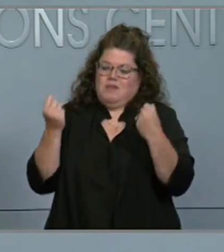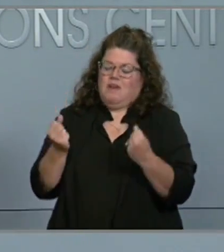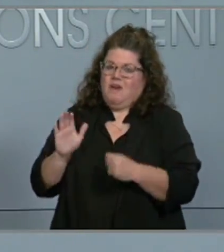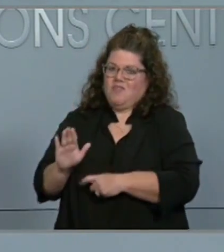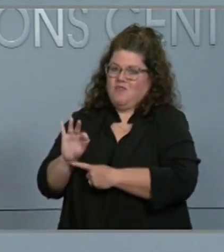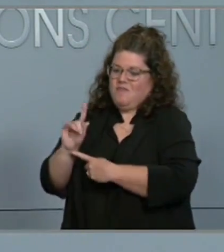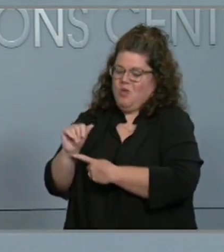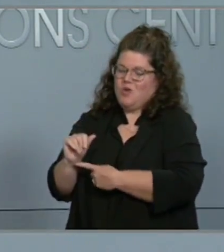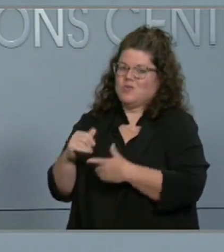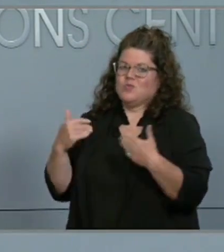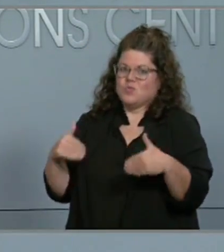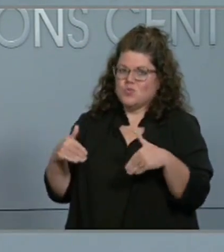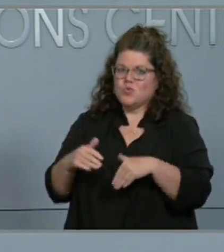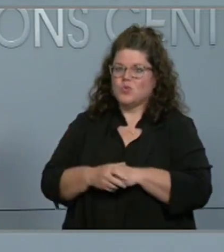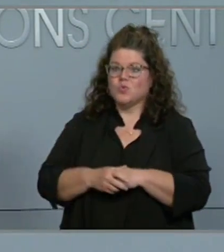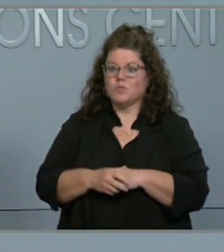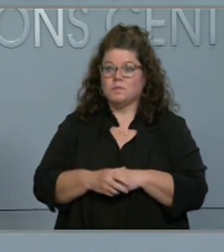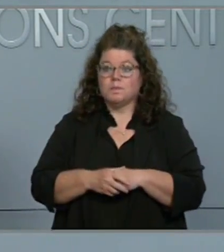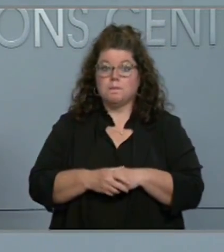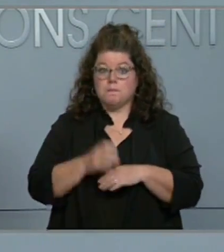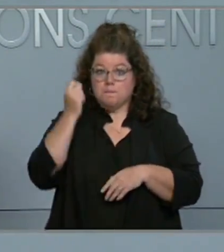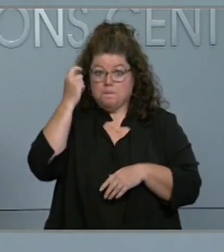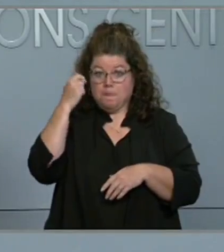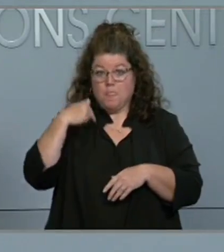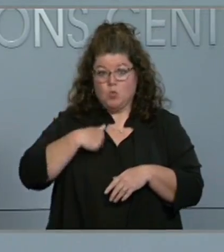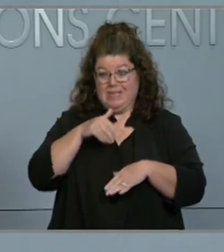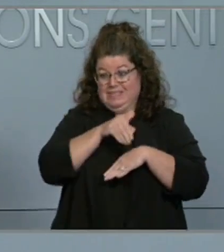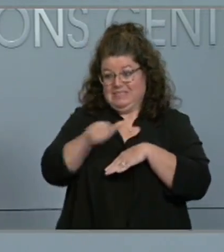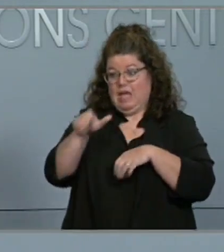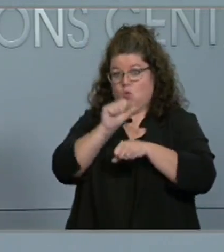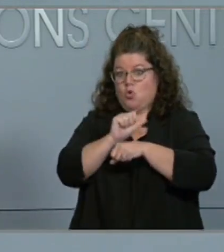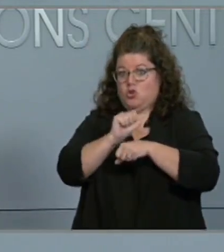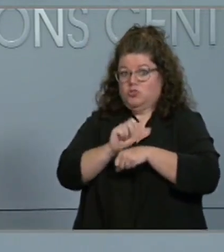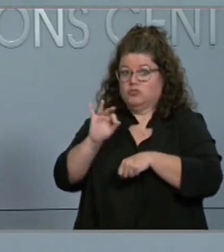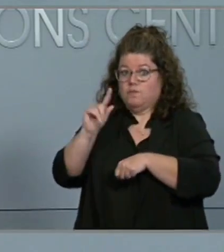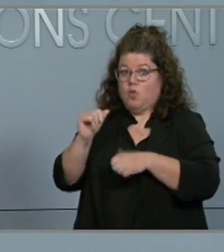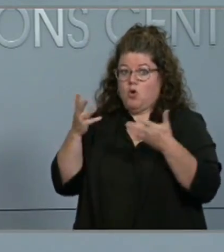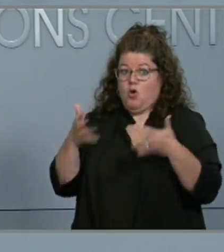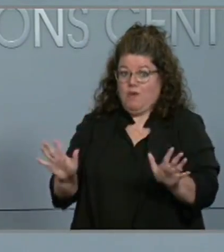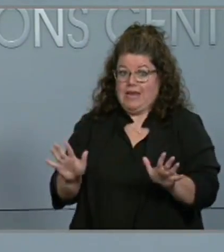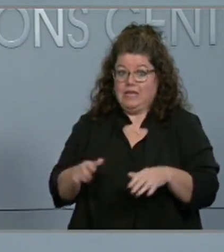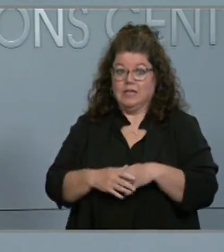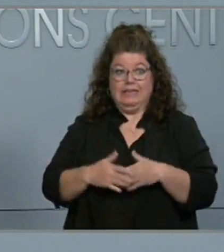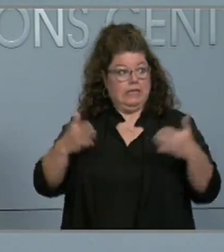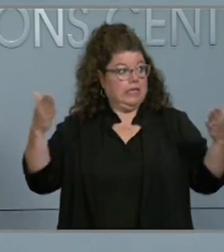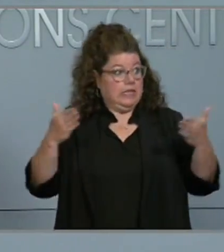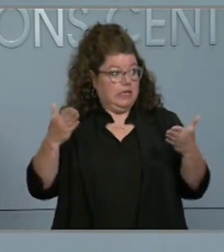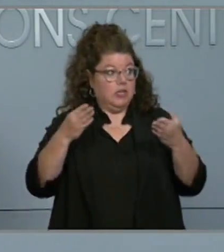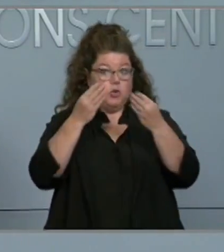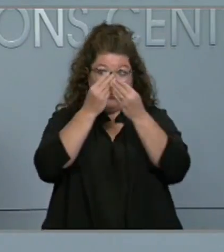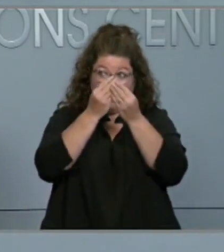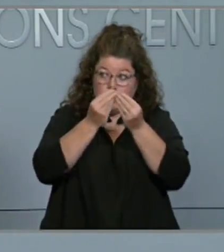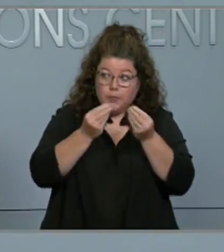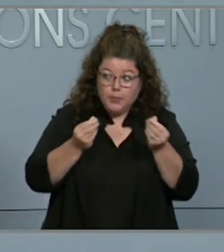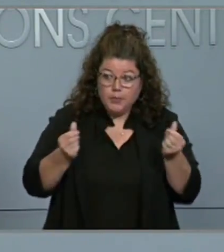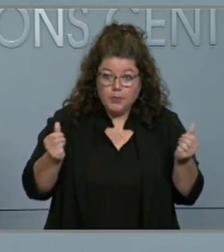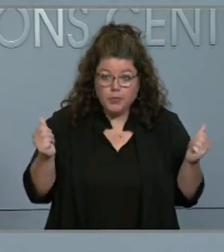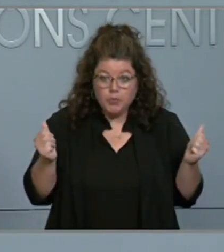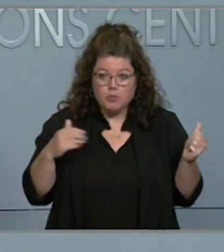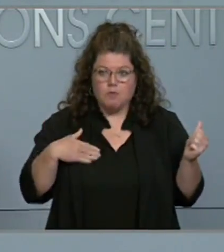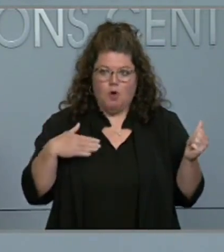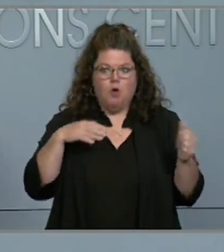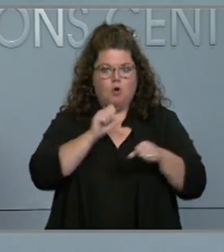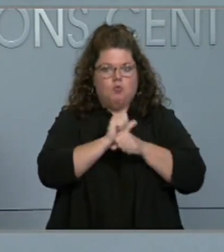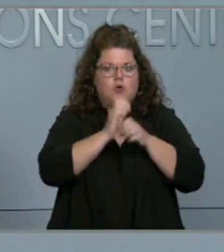We currently have personnel on the ground in Florida, and after the storm moves on from us, we'll offer more assistance to them